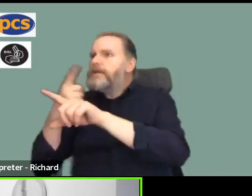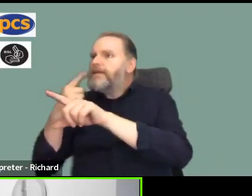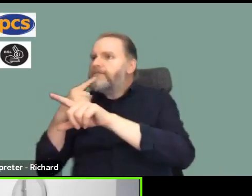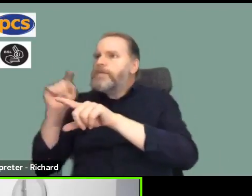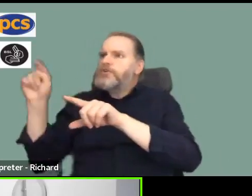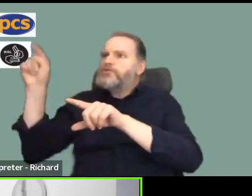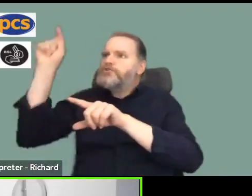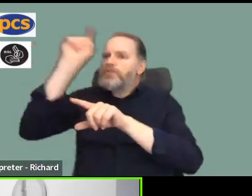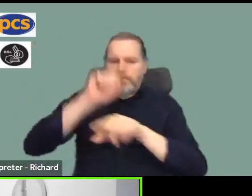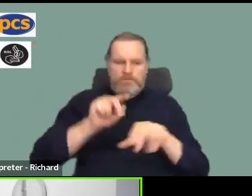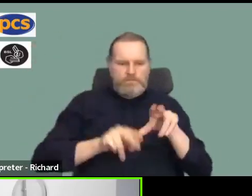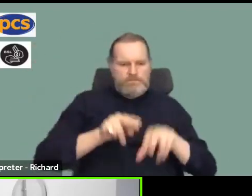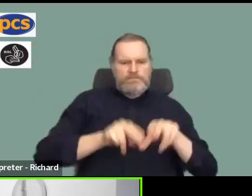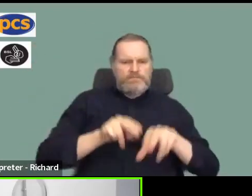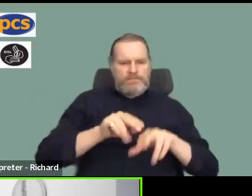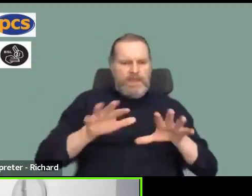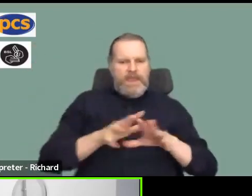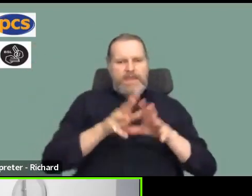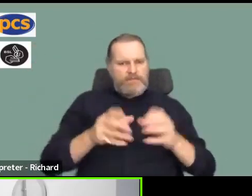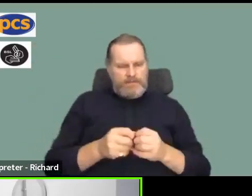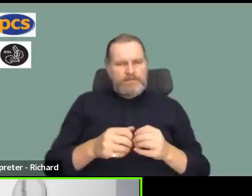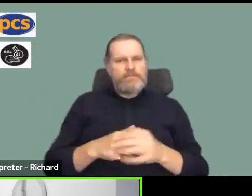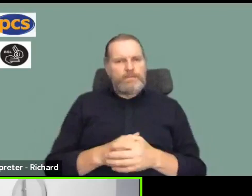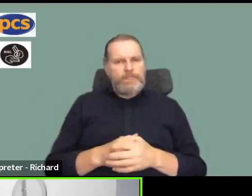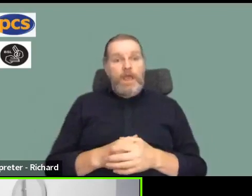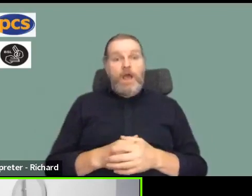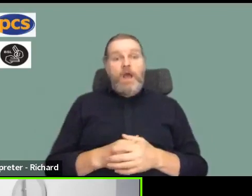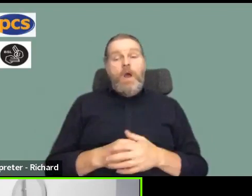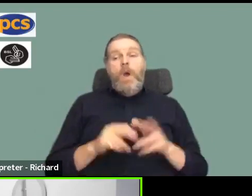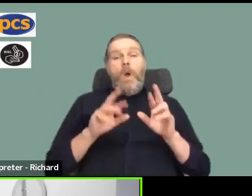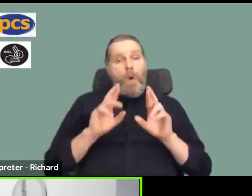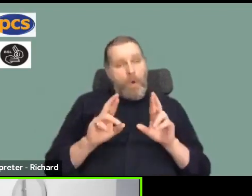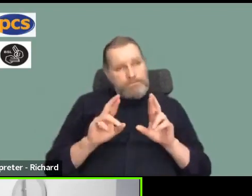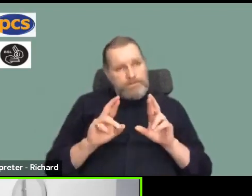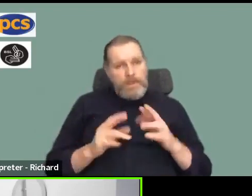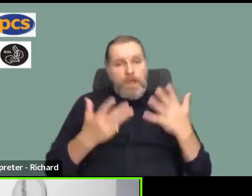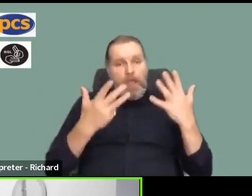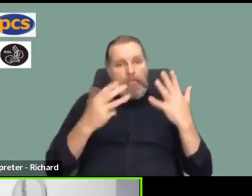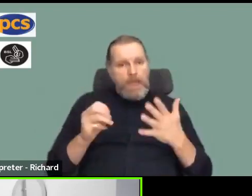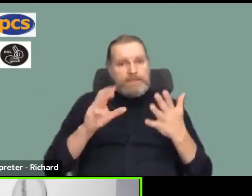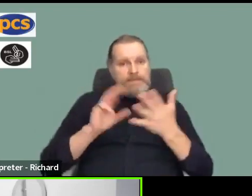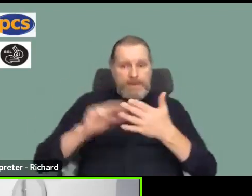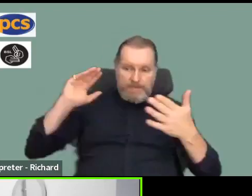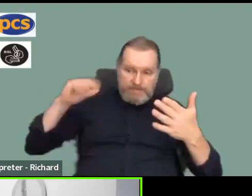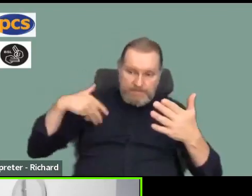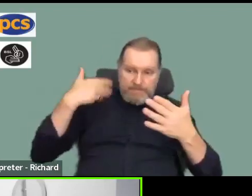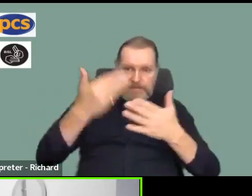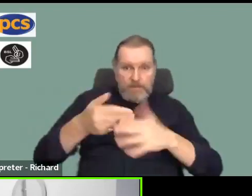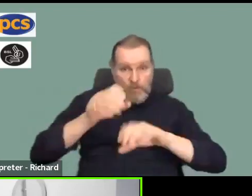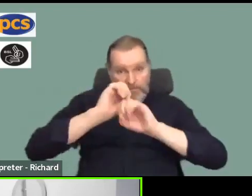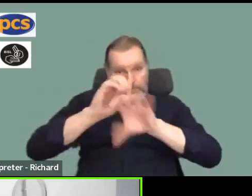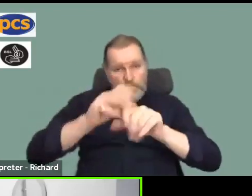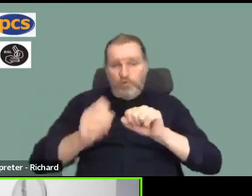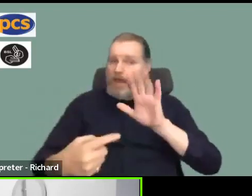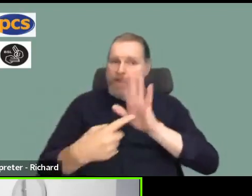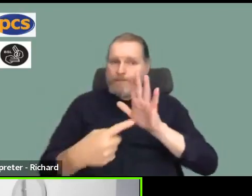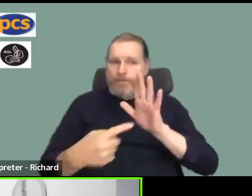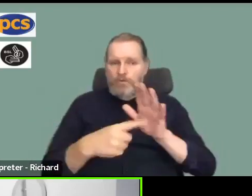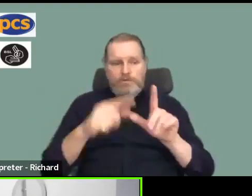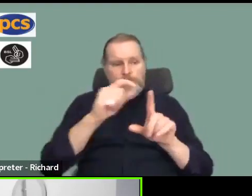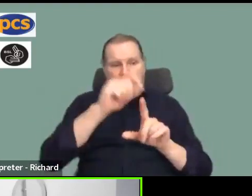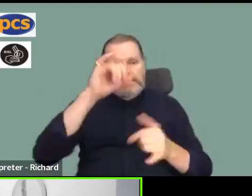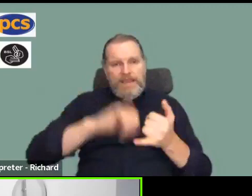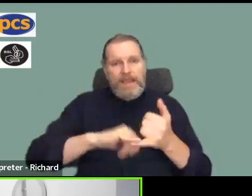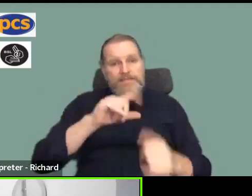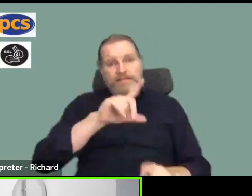and why you know hopefully the last hour and a half is stressed why that is so important so it's really really simple now to